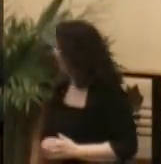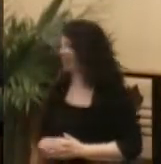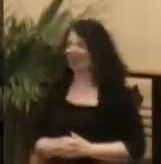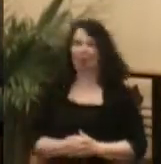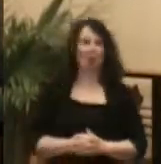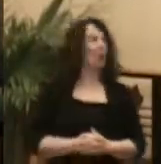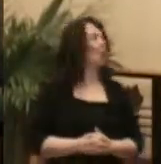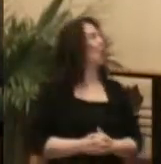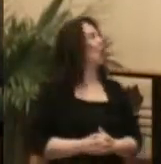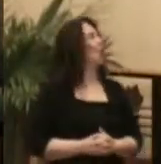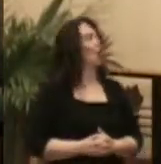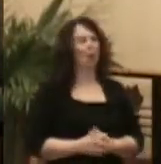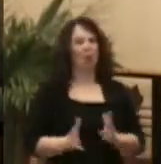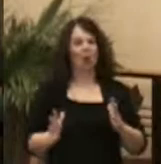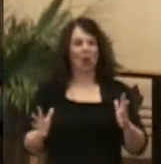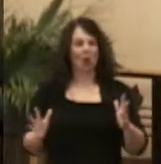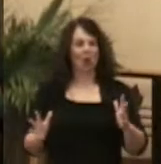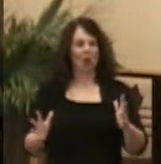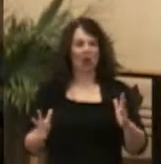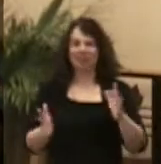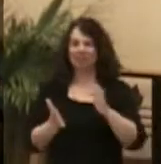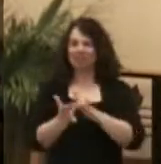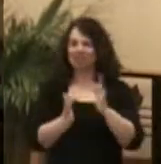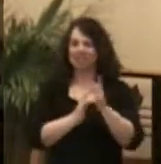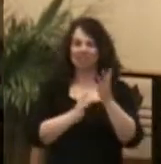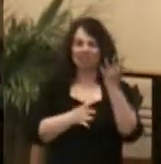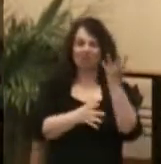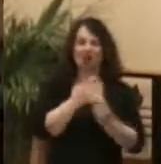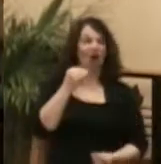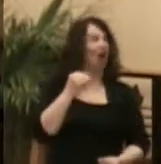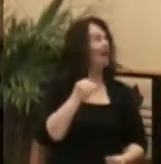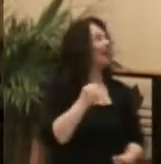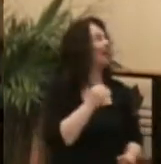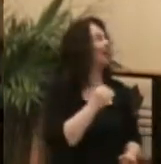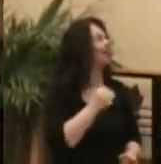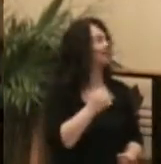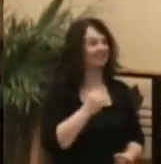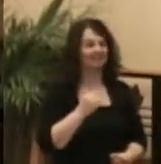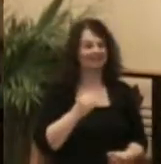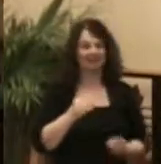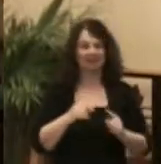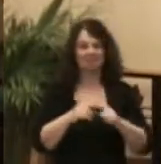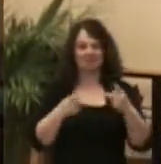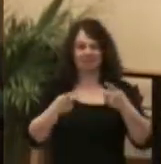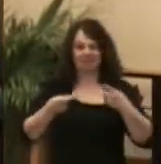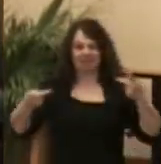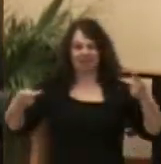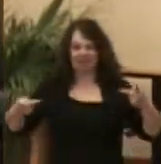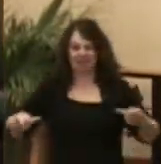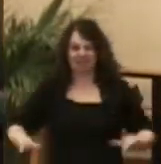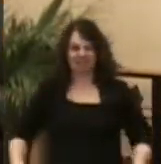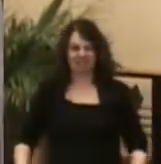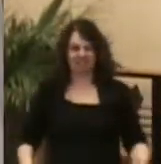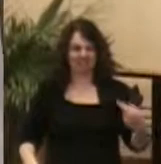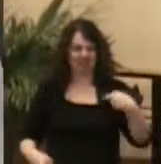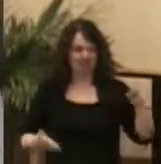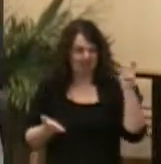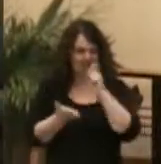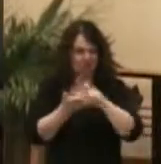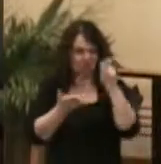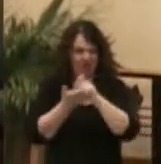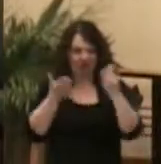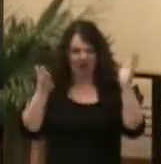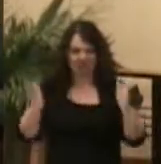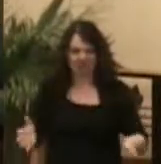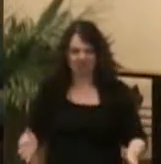And Jesus is gone. But the Pharisees and the scribes and the leaders of the